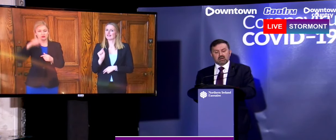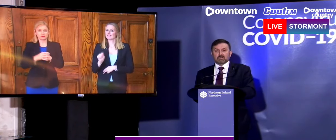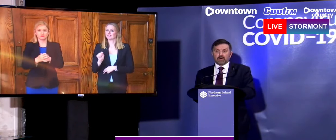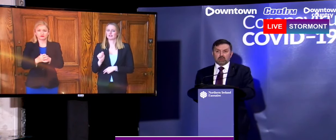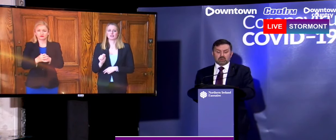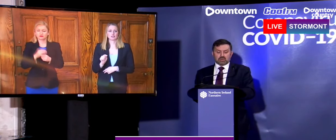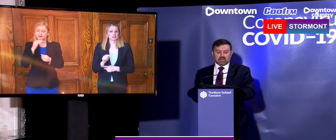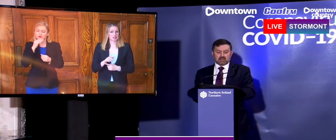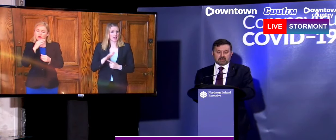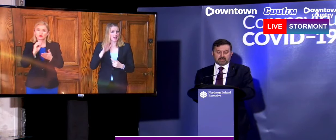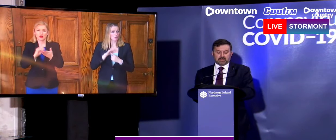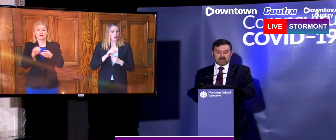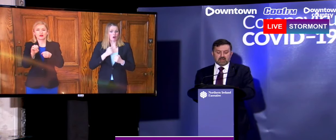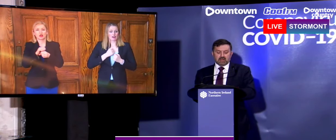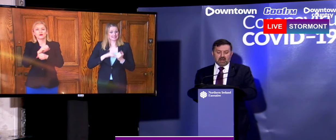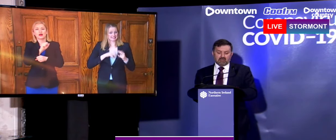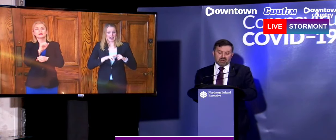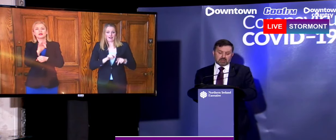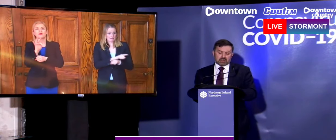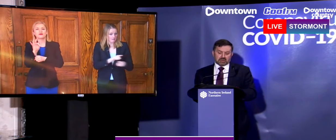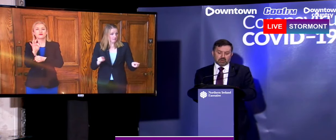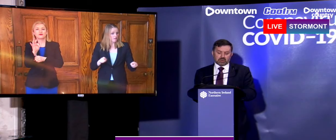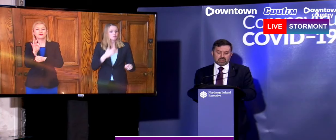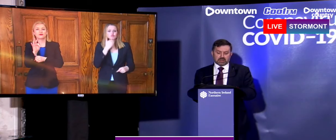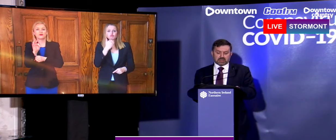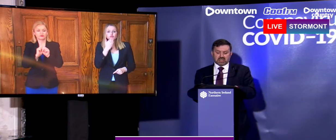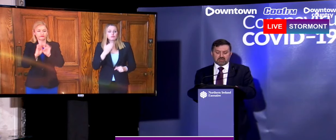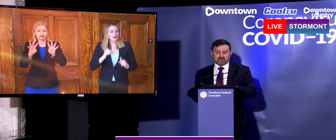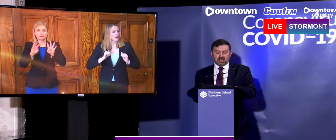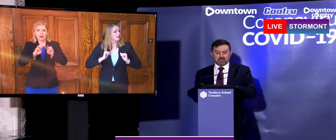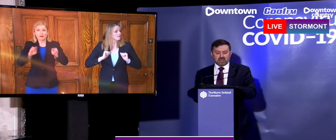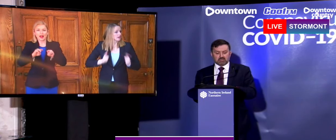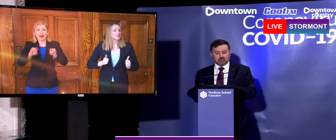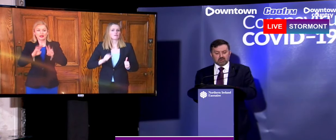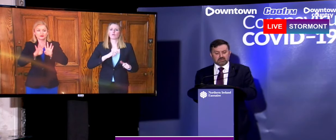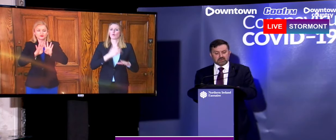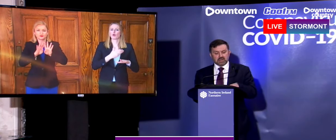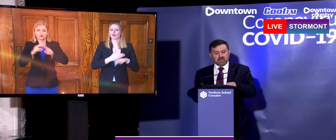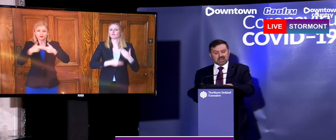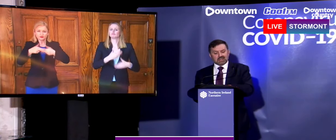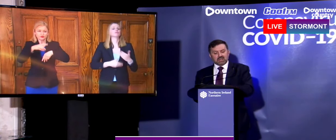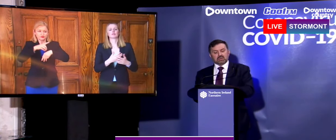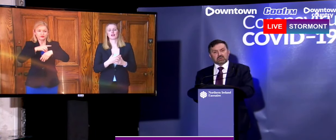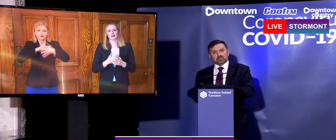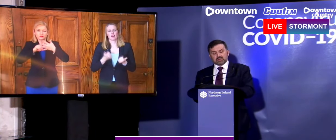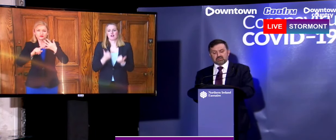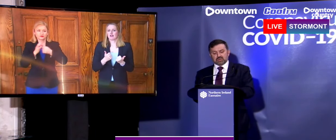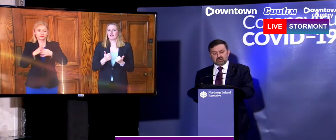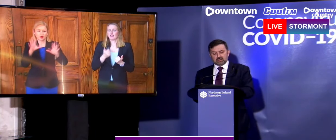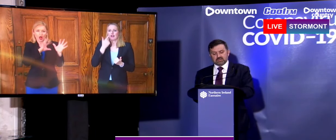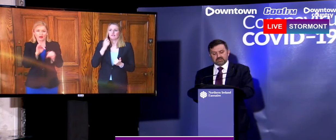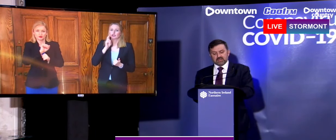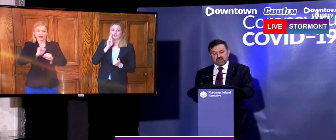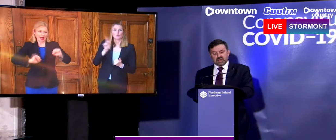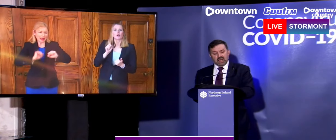care for all those who need it. I am very pleased to report that our successful drive to build up our workforce continues to produce